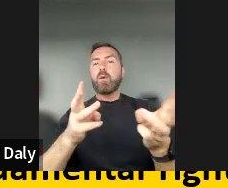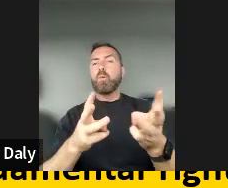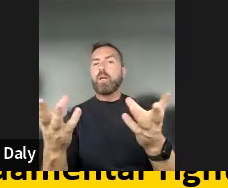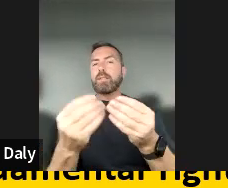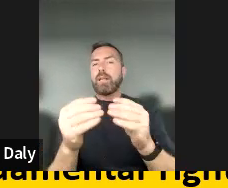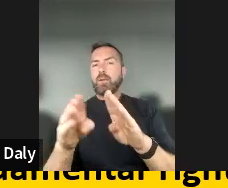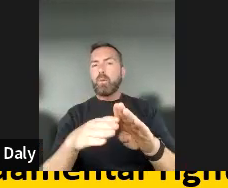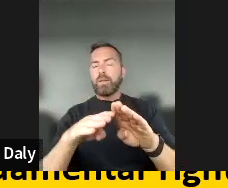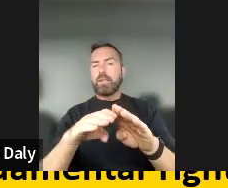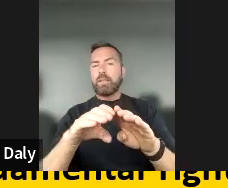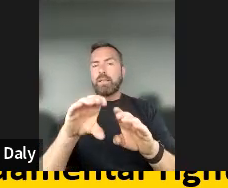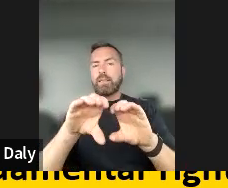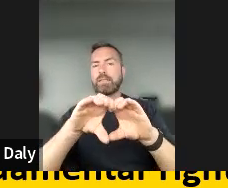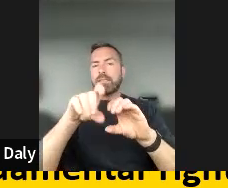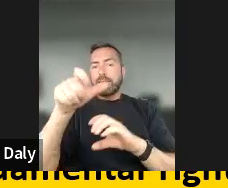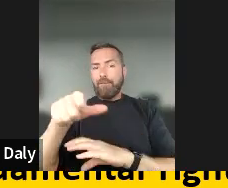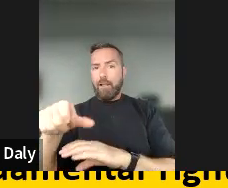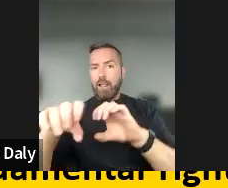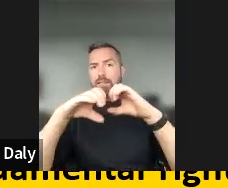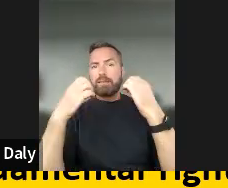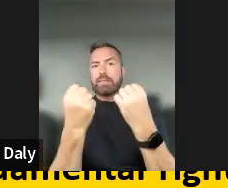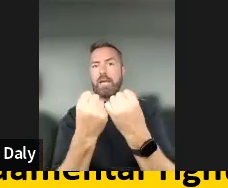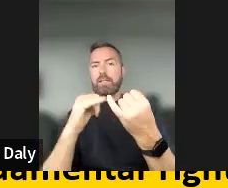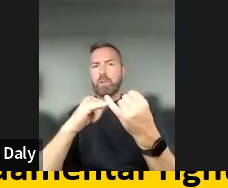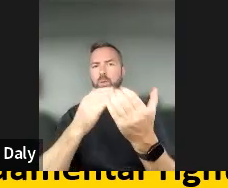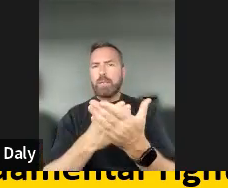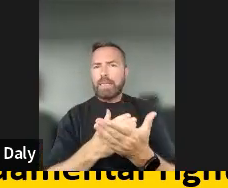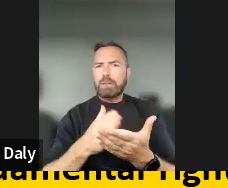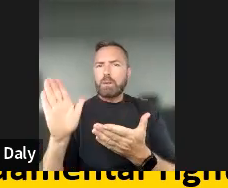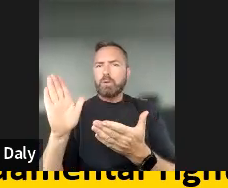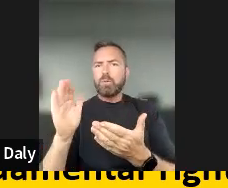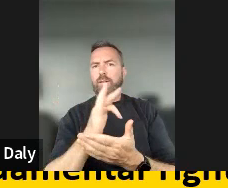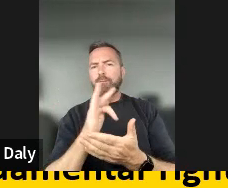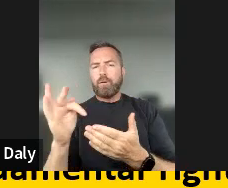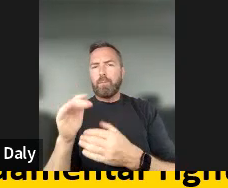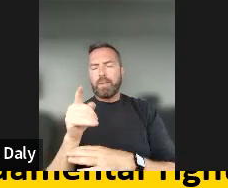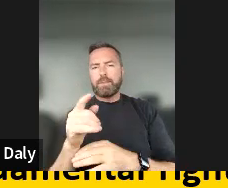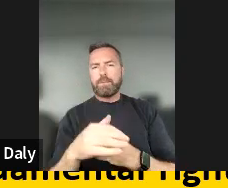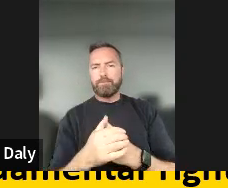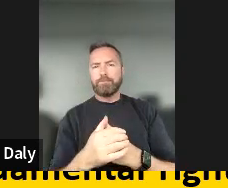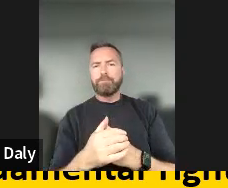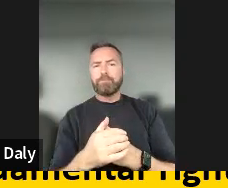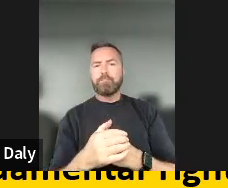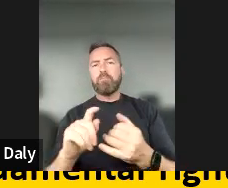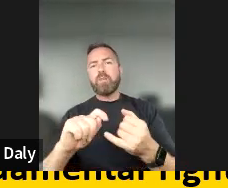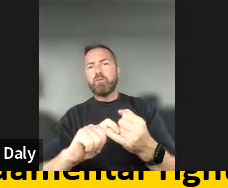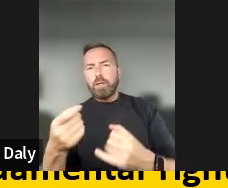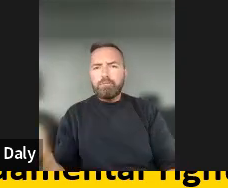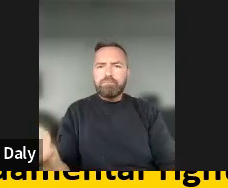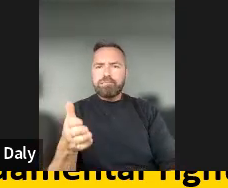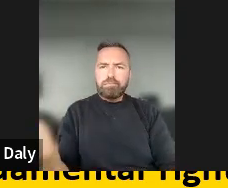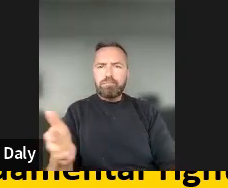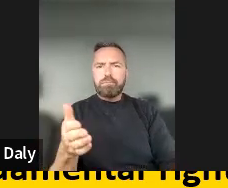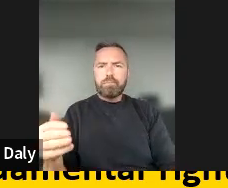support those who are excluded from the digital transition or expanding more initiatives to guide citizens in the digital transition.